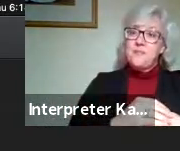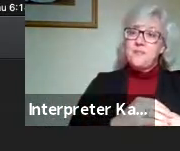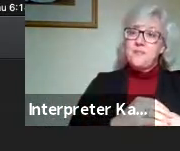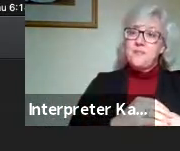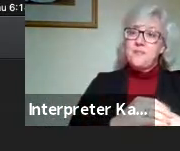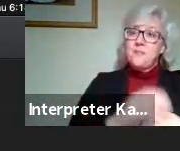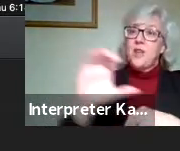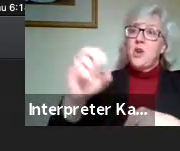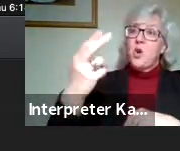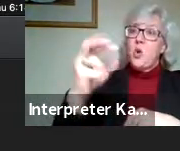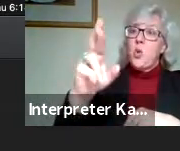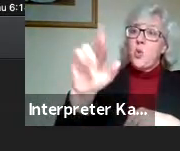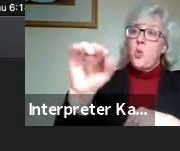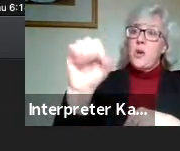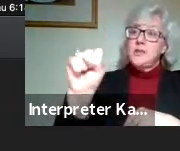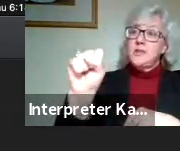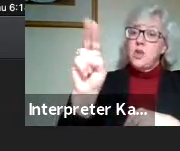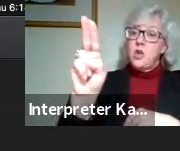Chris Uran,